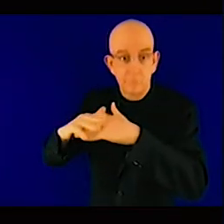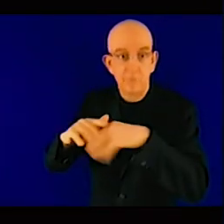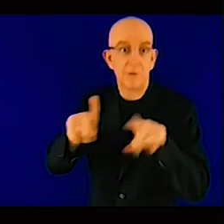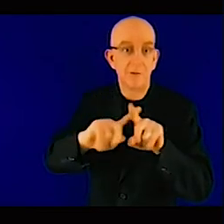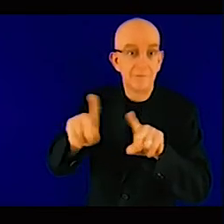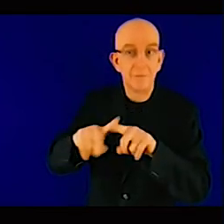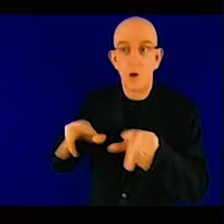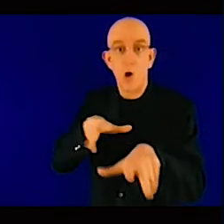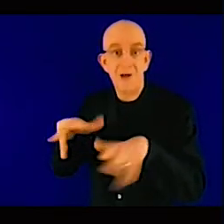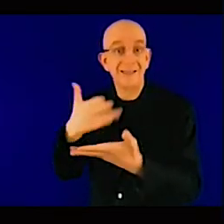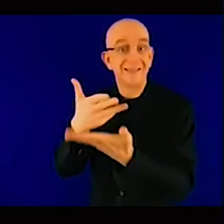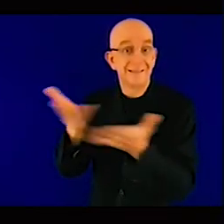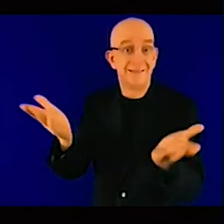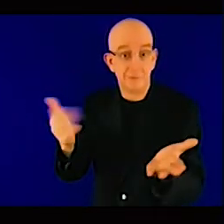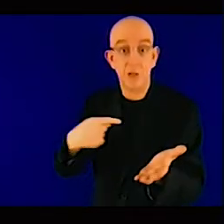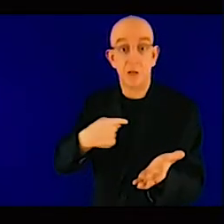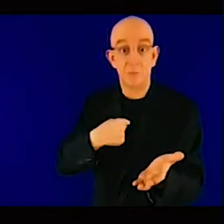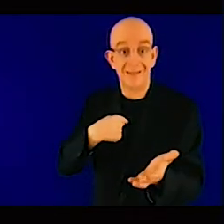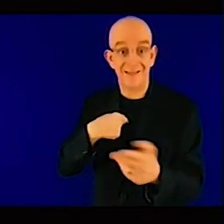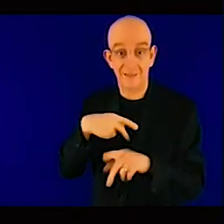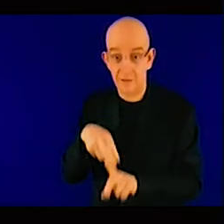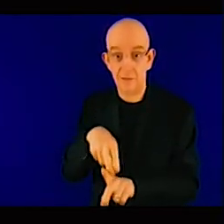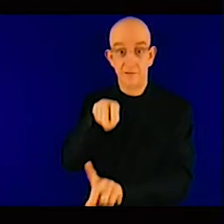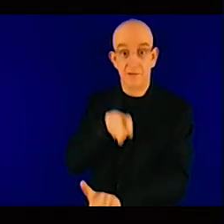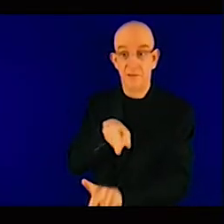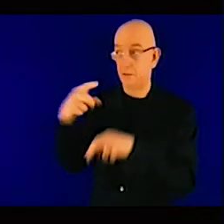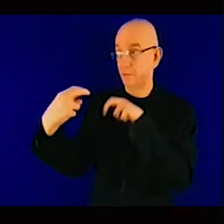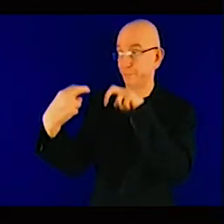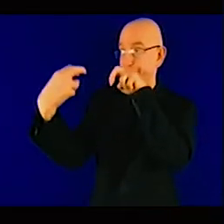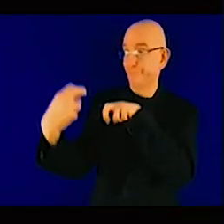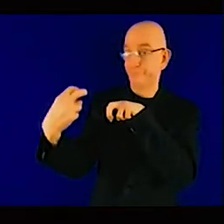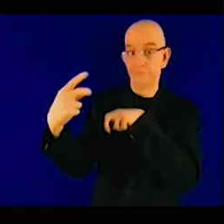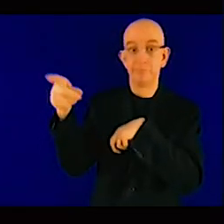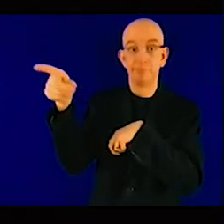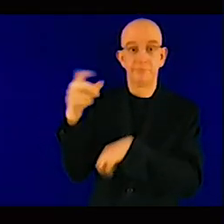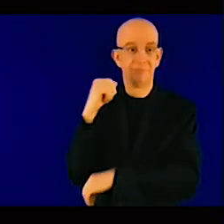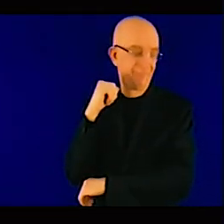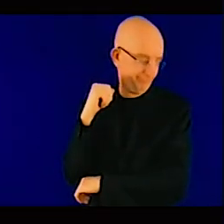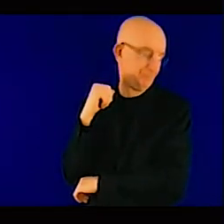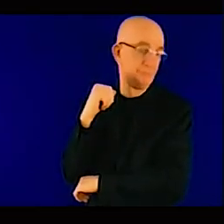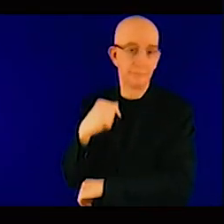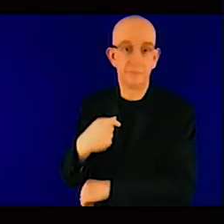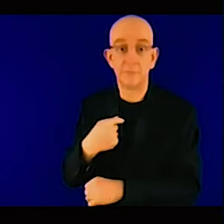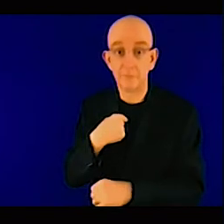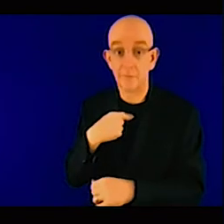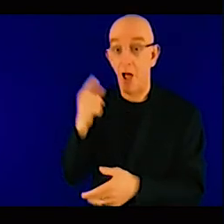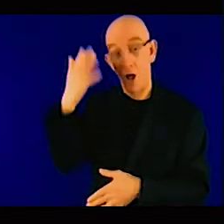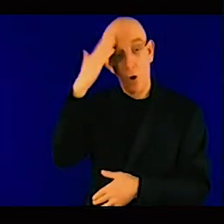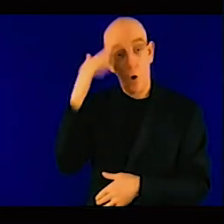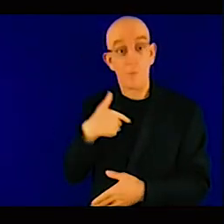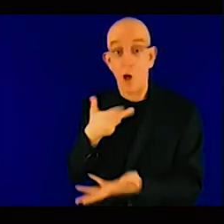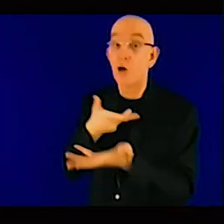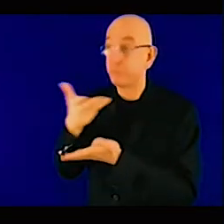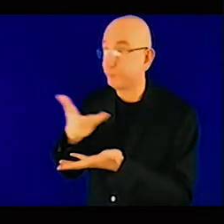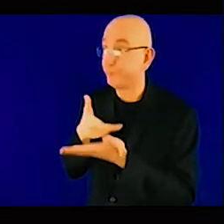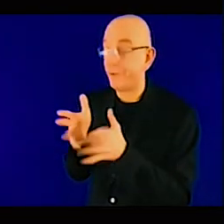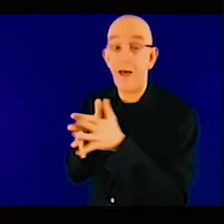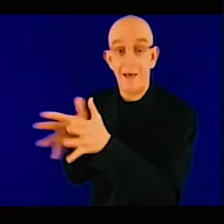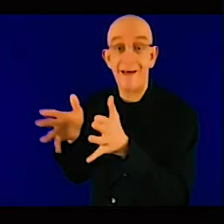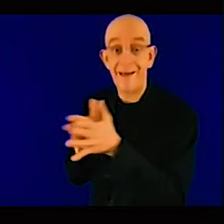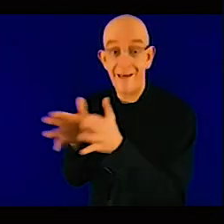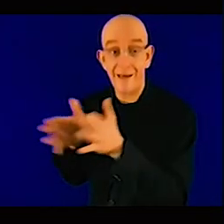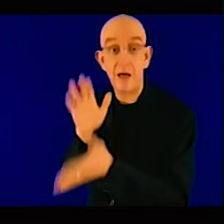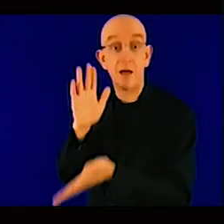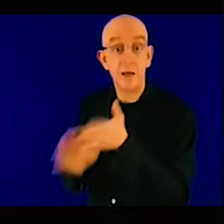because I know that to get money out of that so if a fund is created and is sitting there to get those funds out of